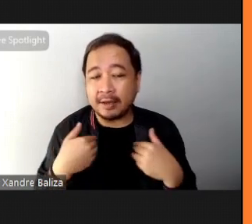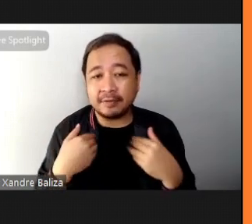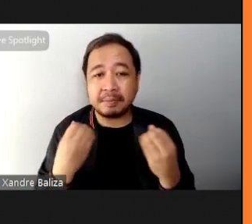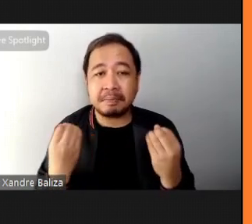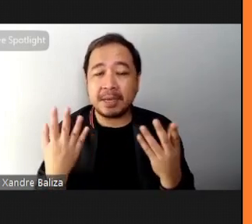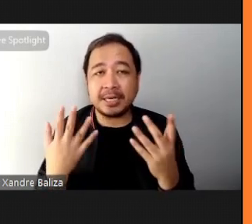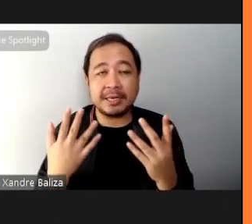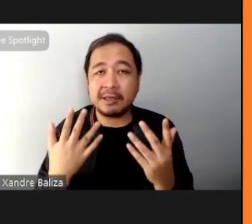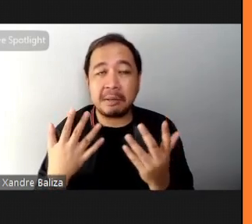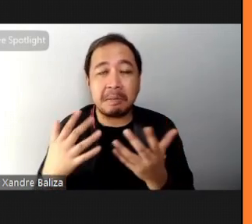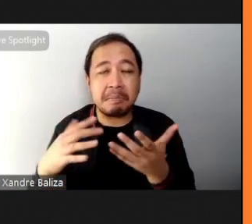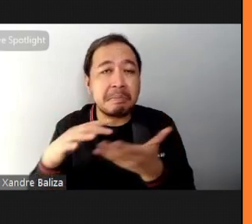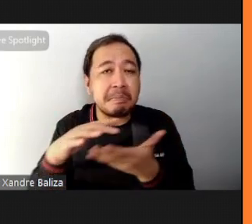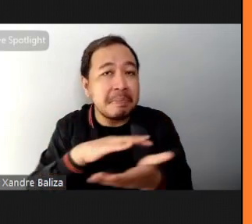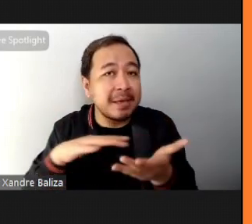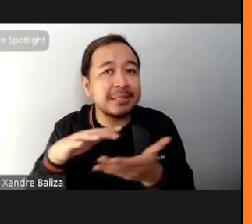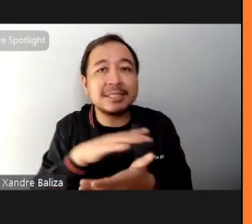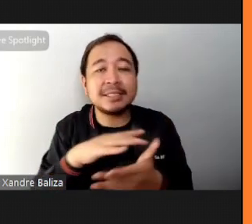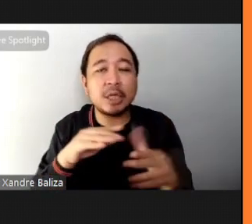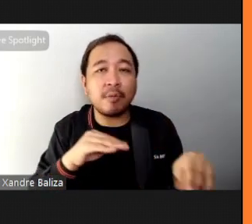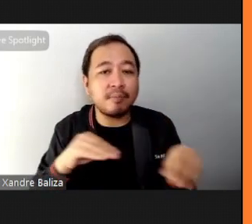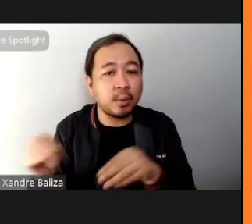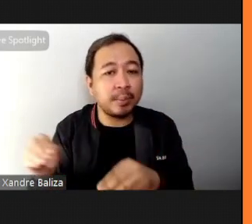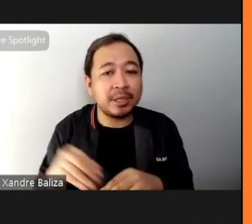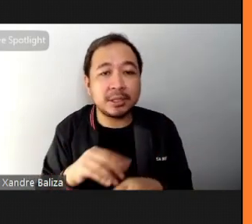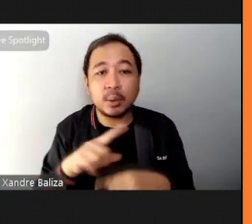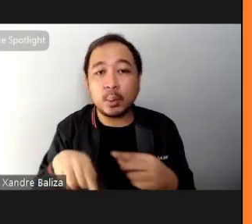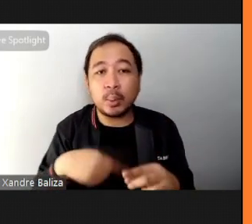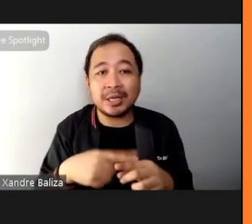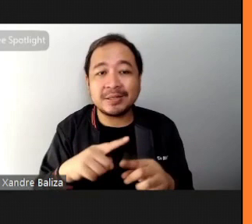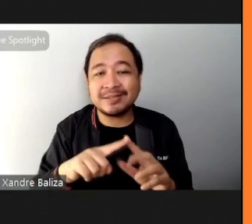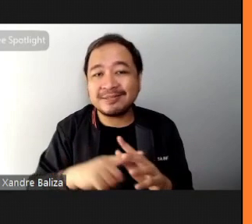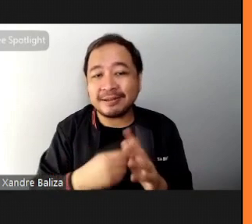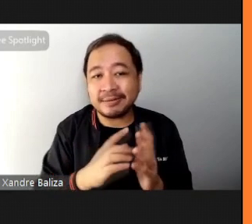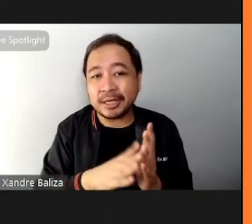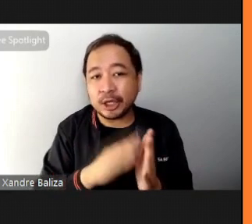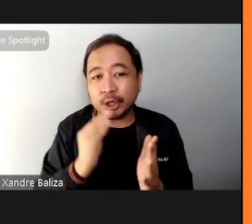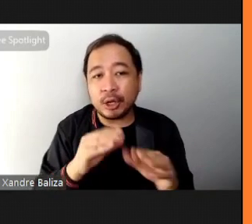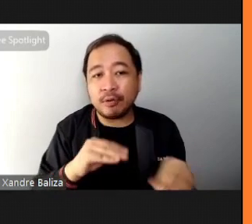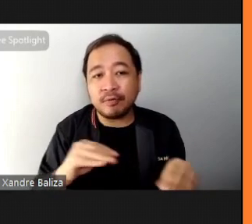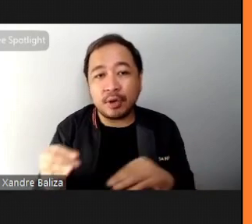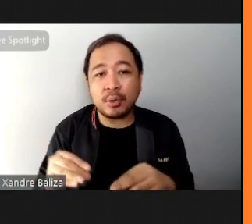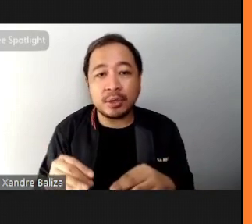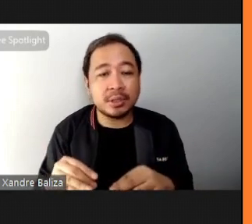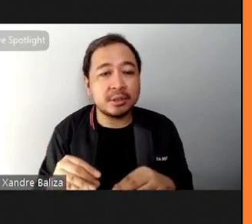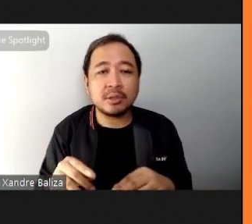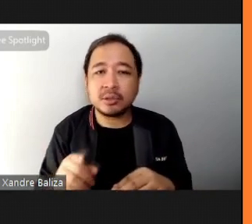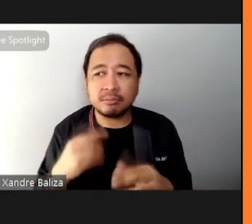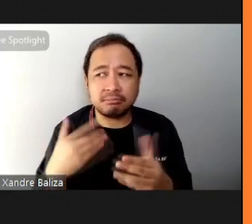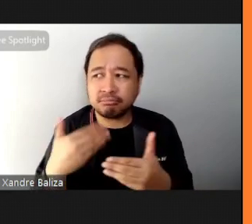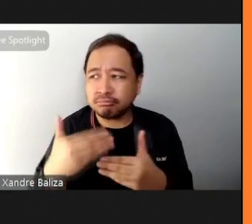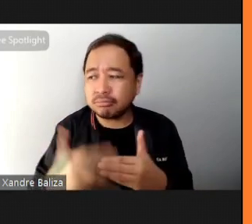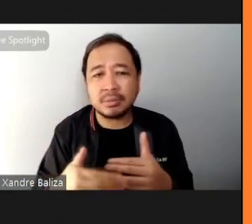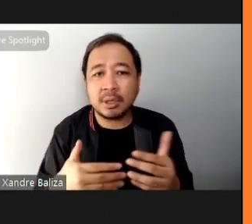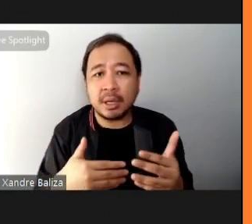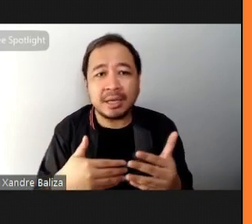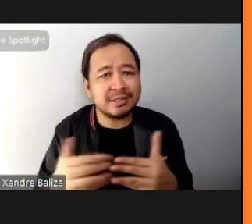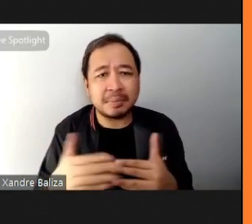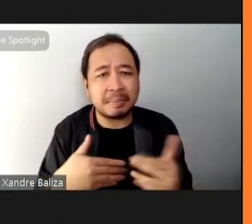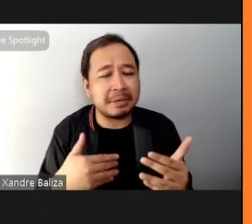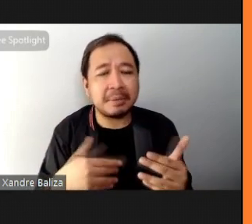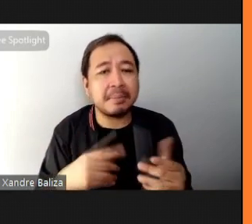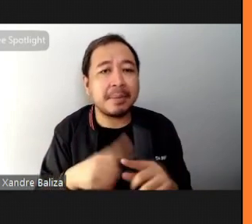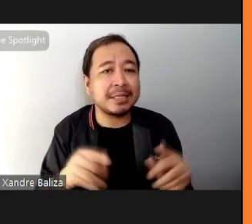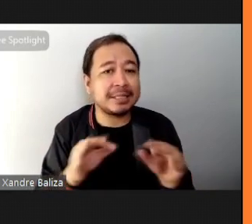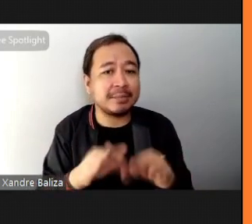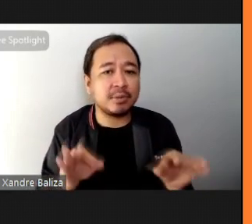combinations that you can learn when you get into the flow being strict about the sequences then doesn't really matter but you can draw so much